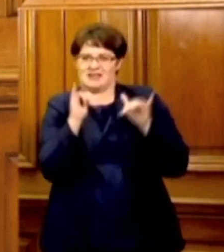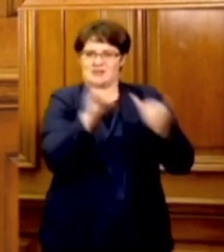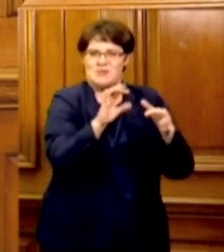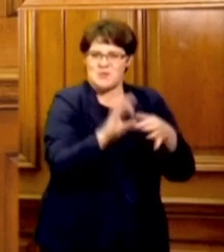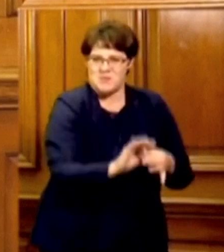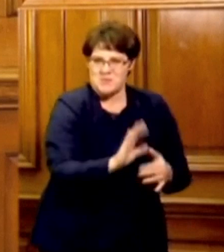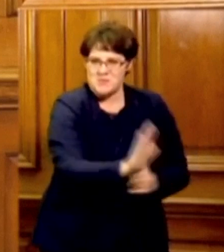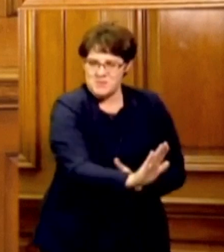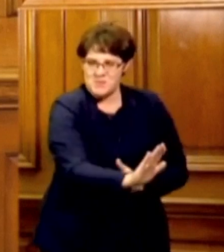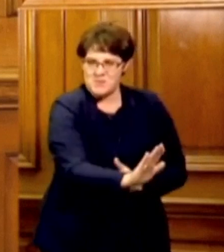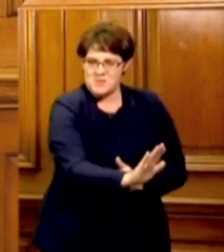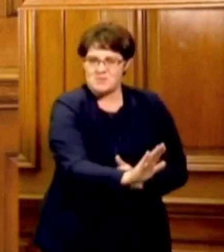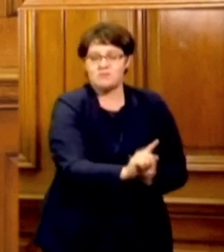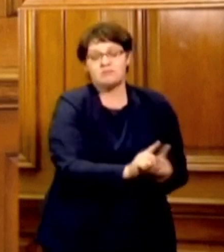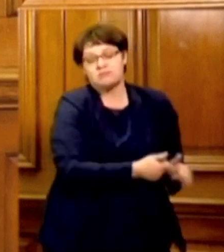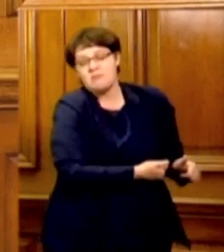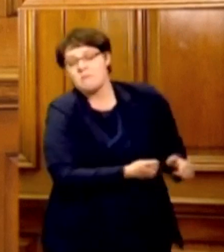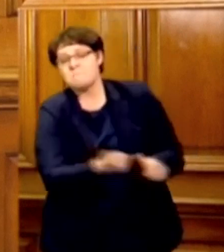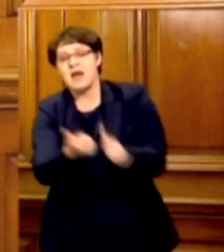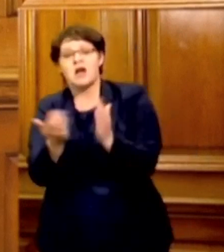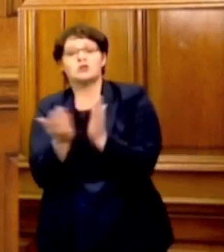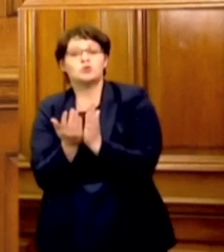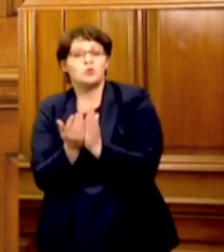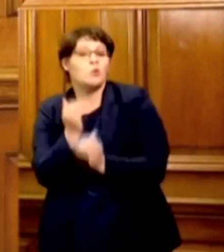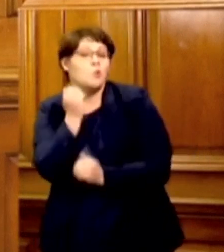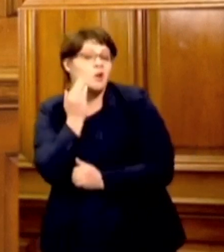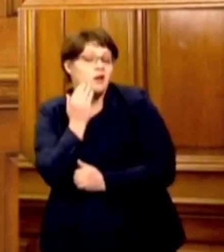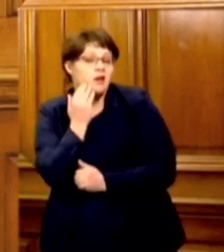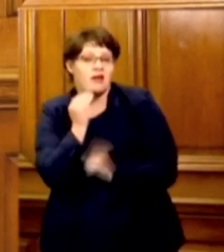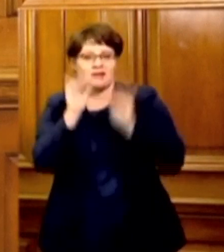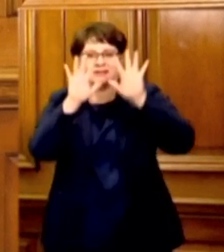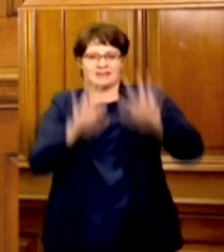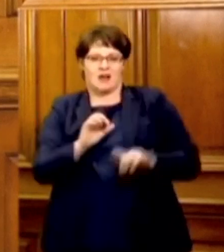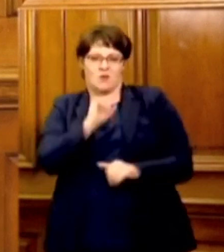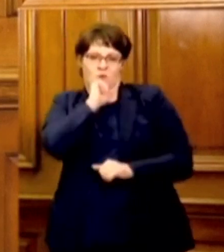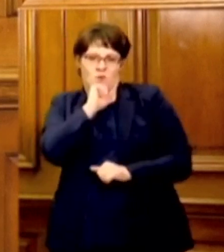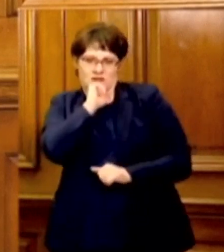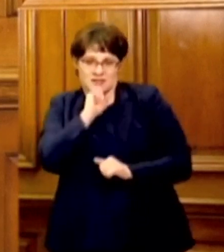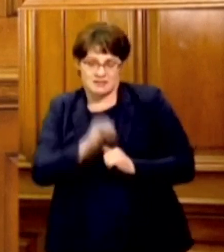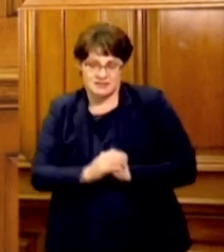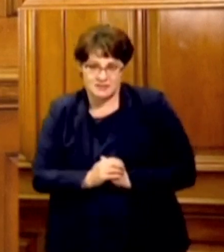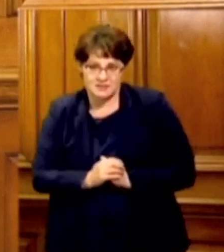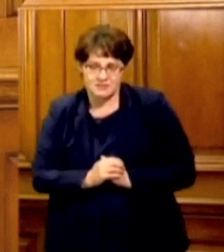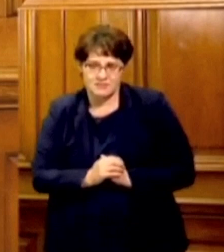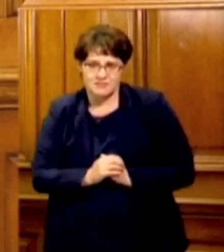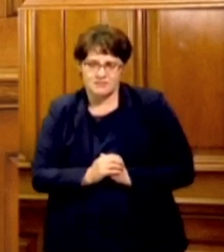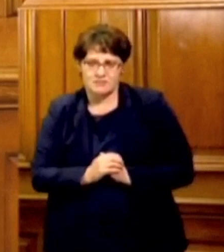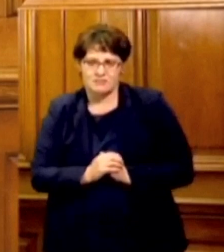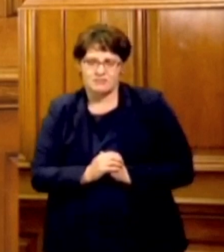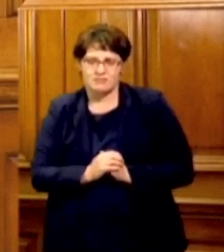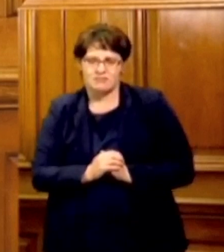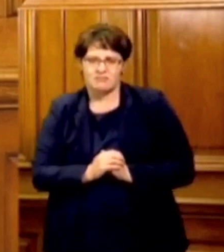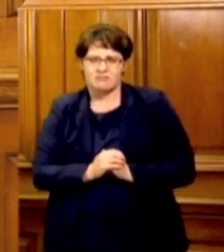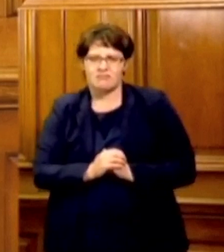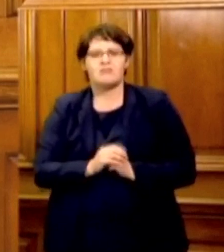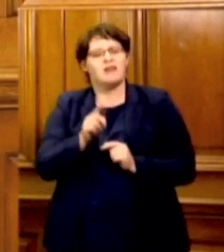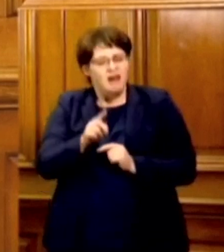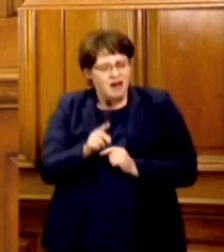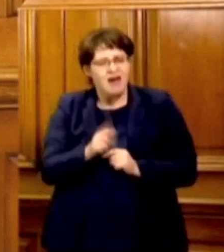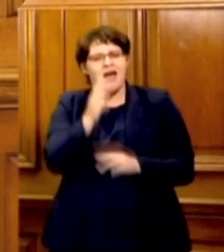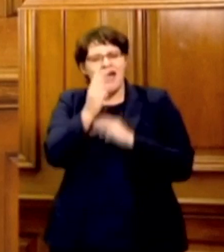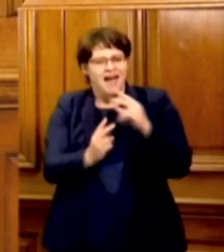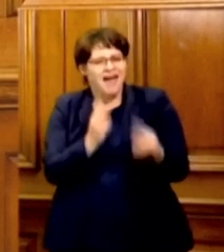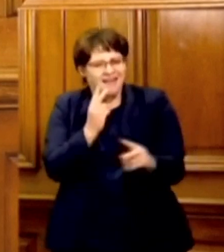returning to school on the 10th of August. Next, arrangements will be